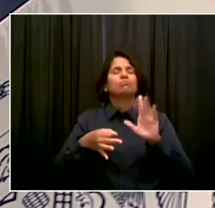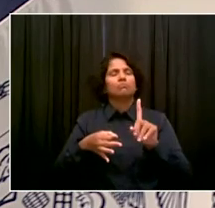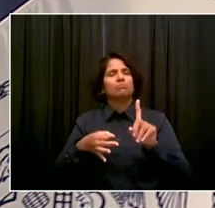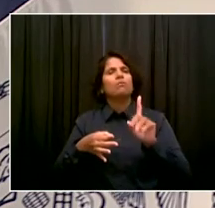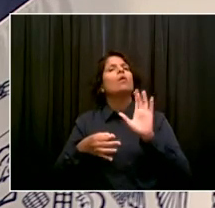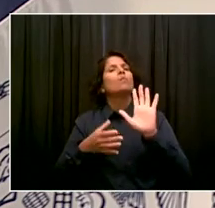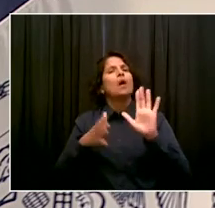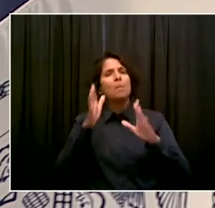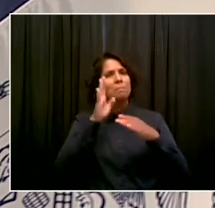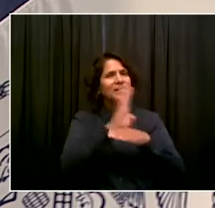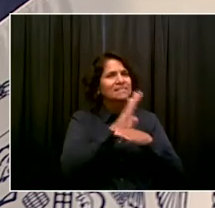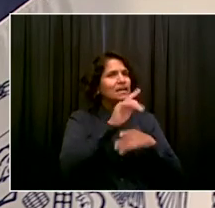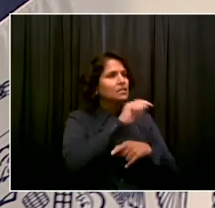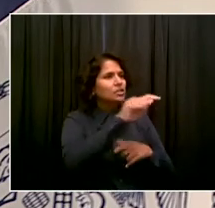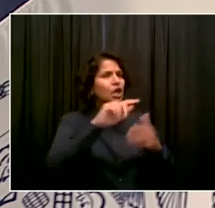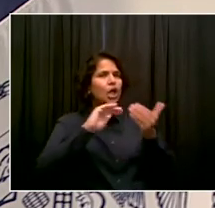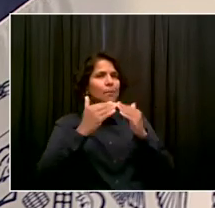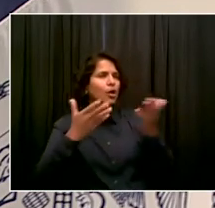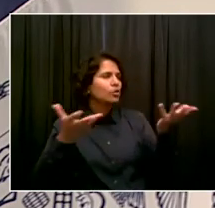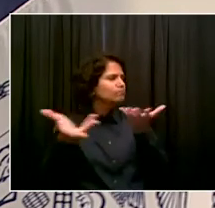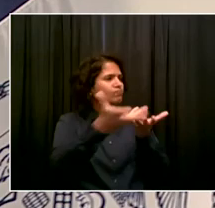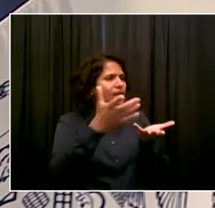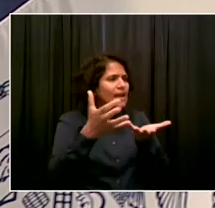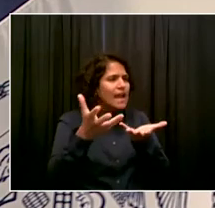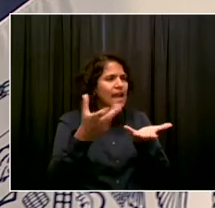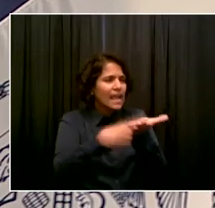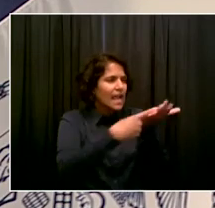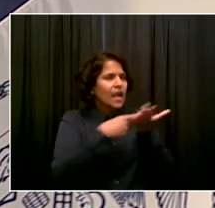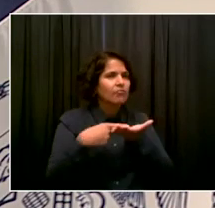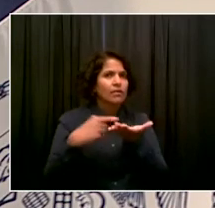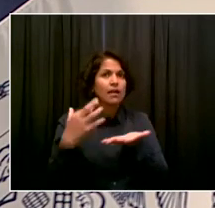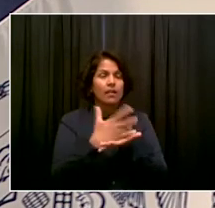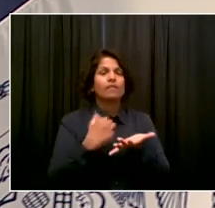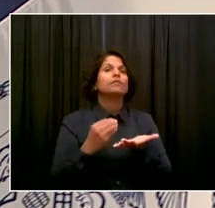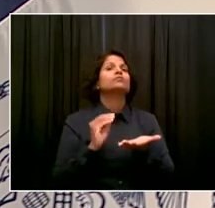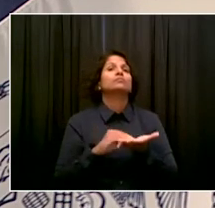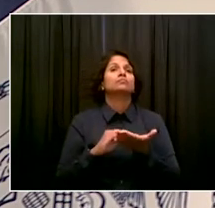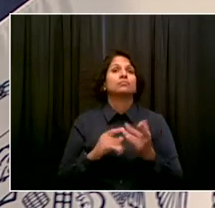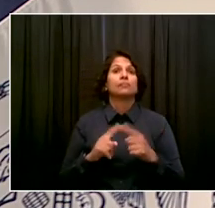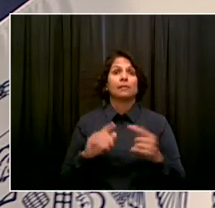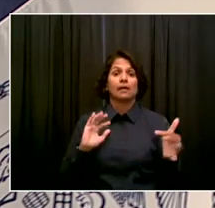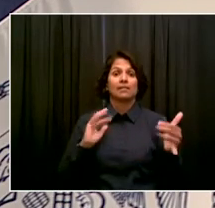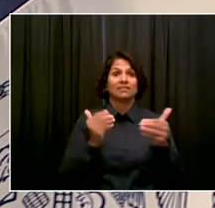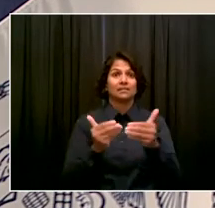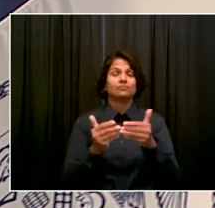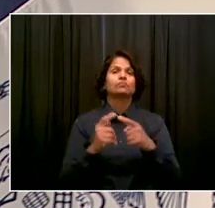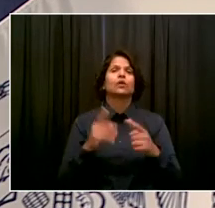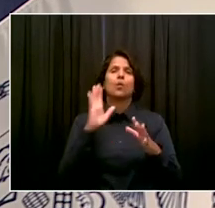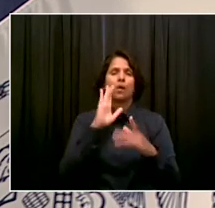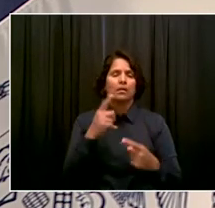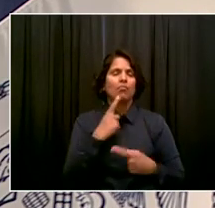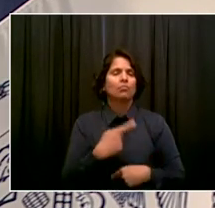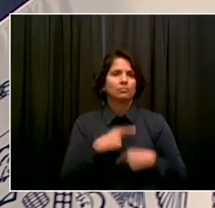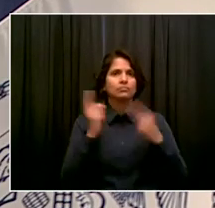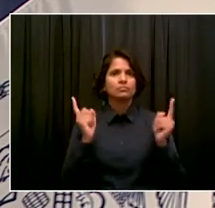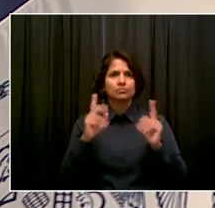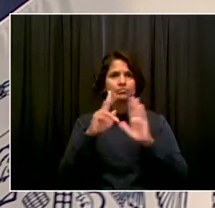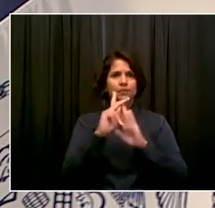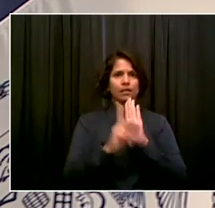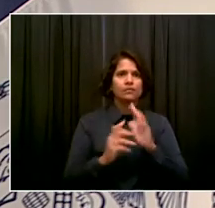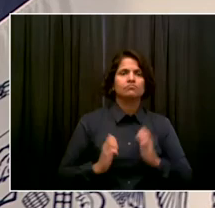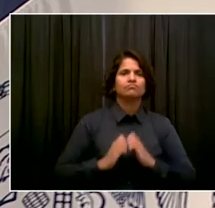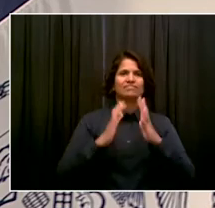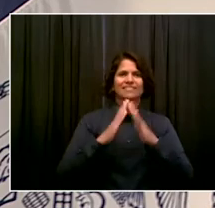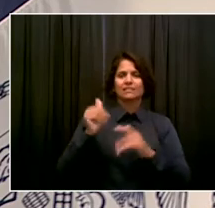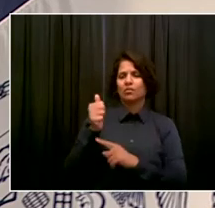leadership. We'll put out the policy and activate it during that week of August 16th. Again, there